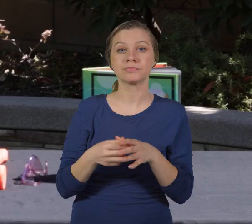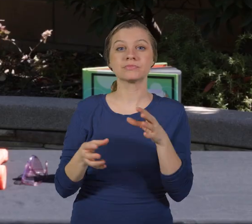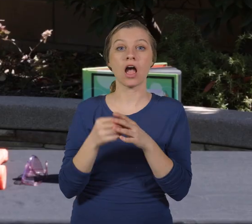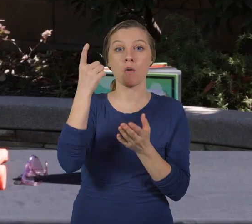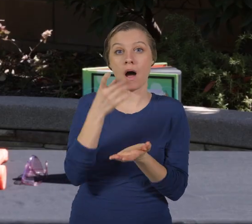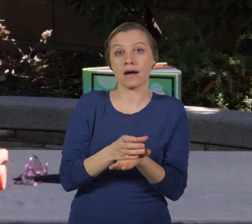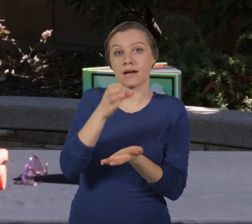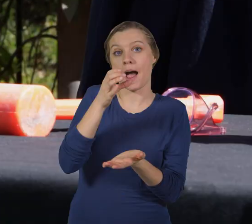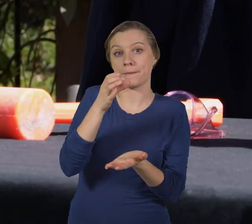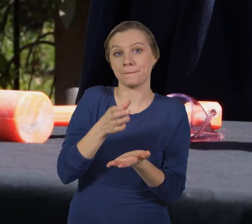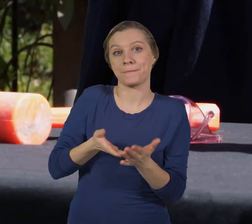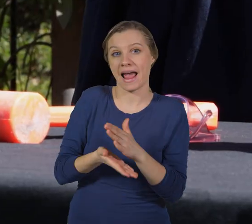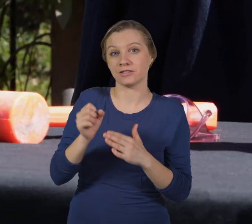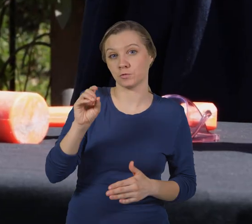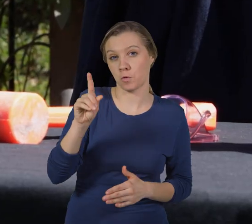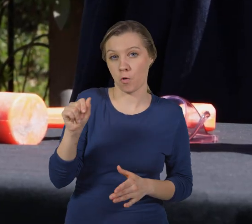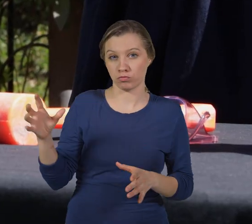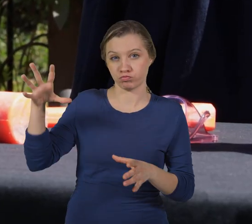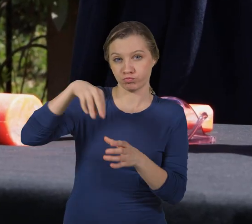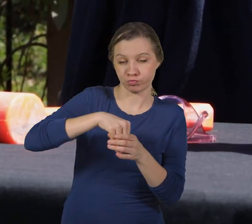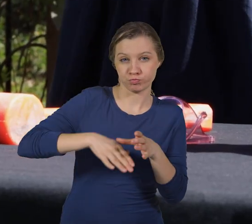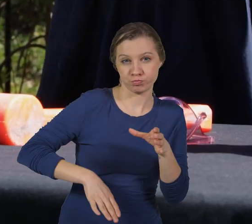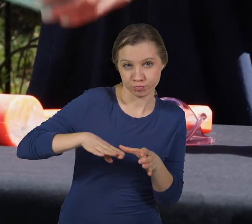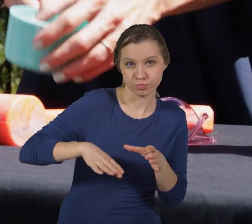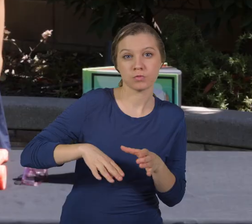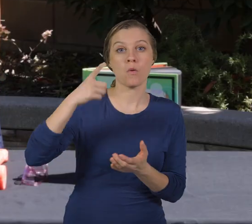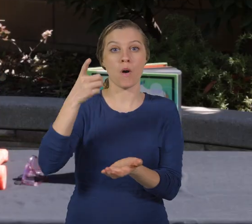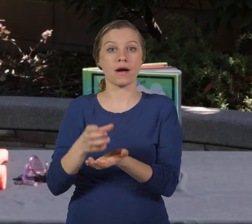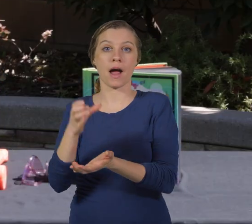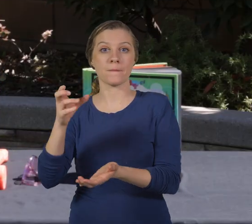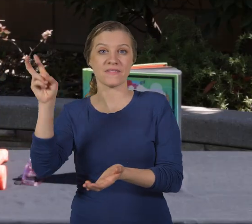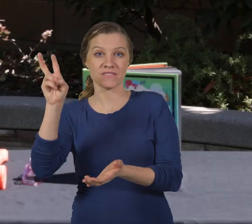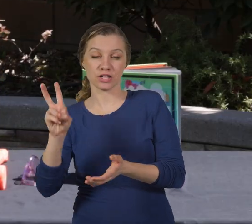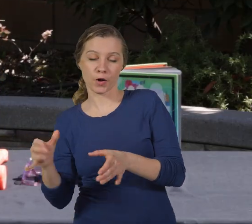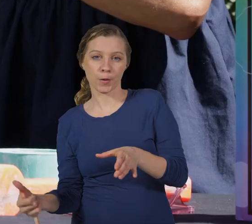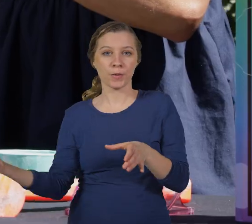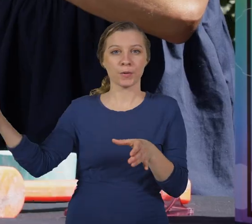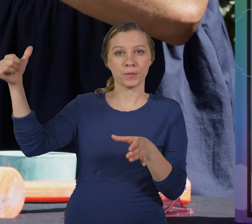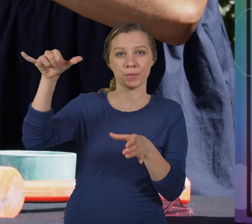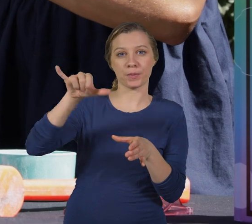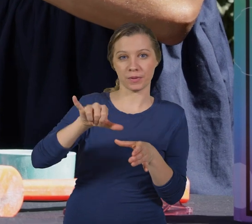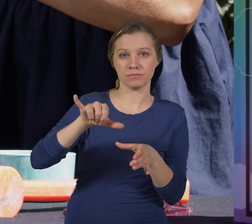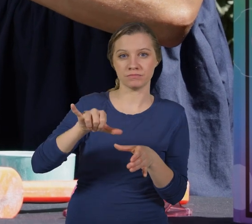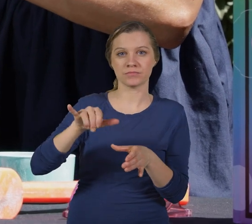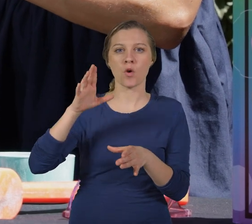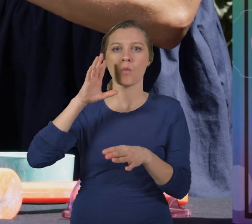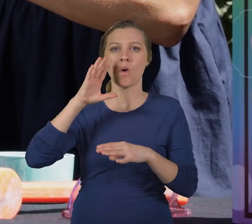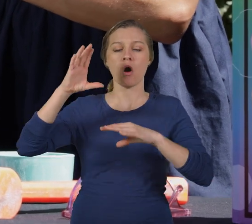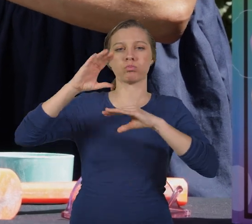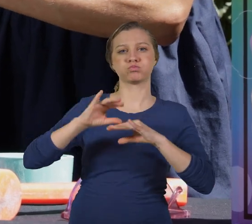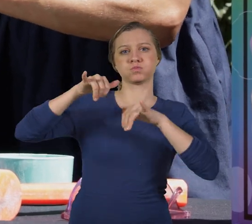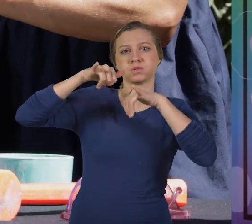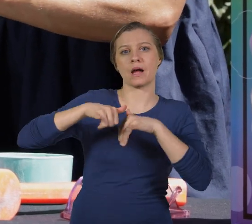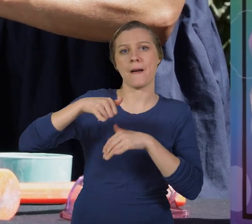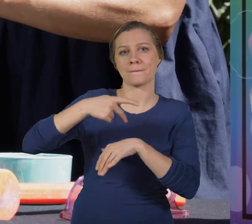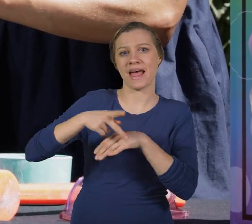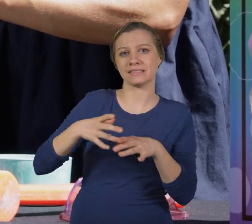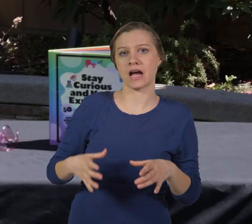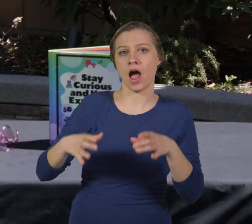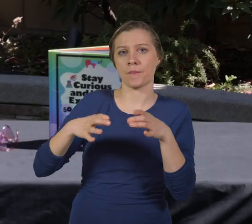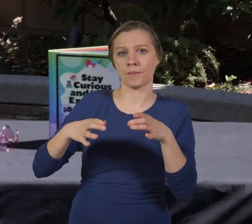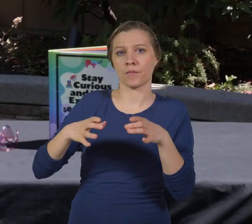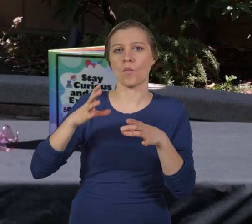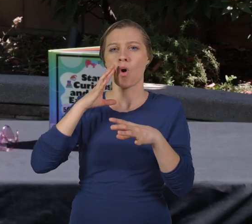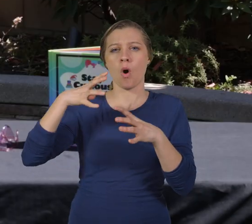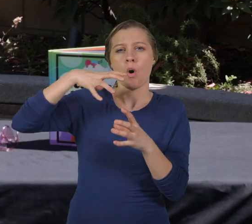We are going to add one cup of baking soda into our paint can and one cup of vinegar right on top. It's going to sit in a